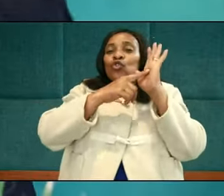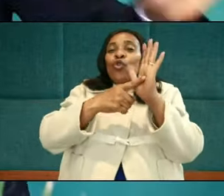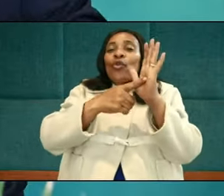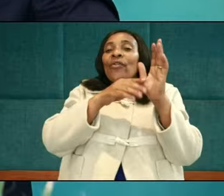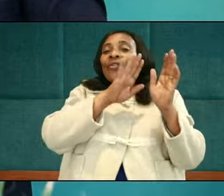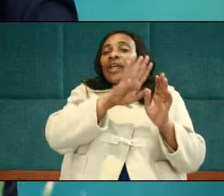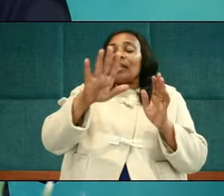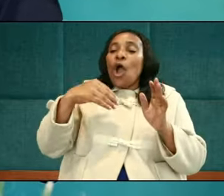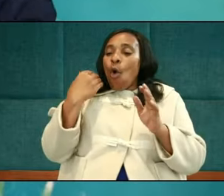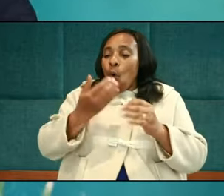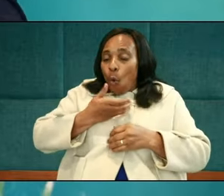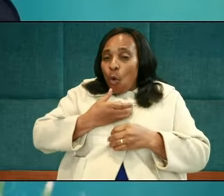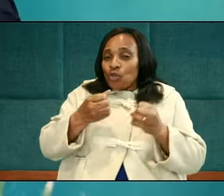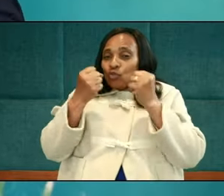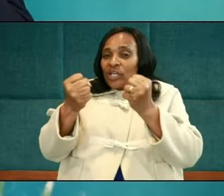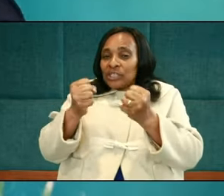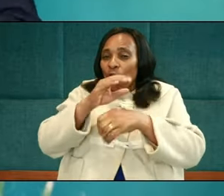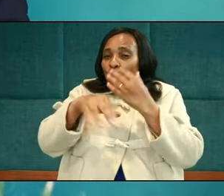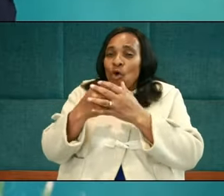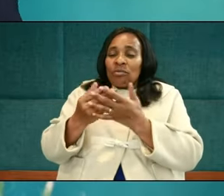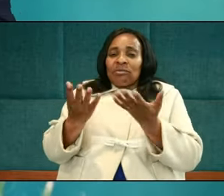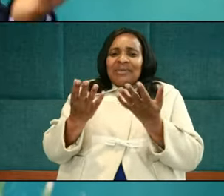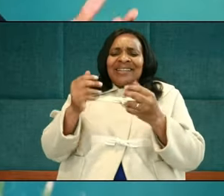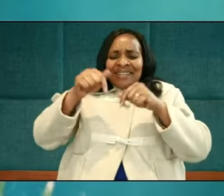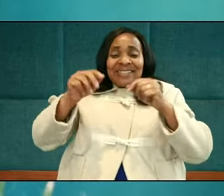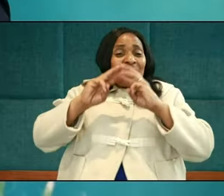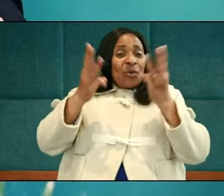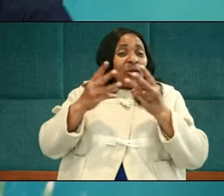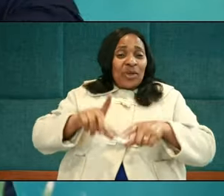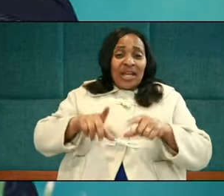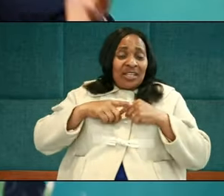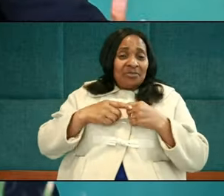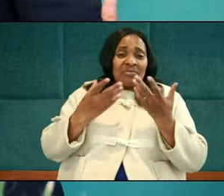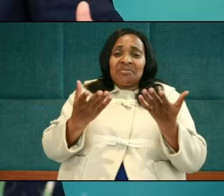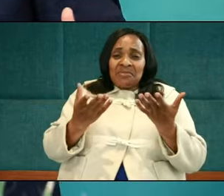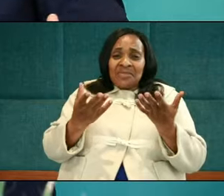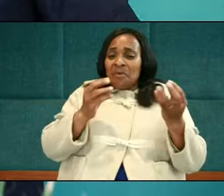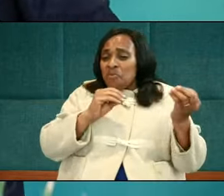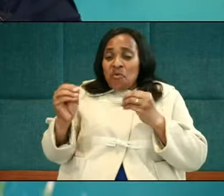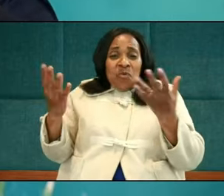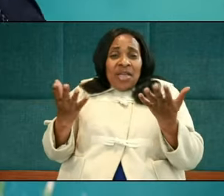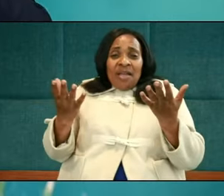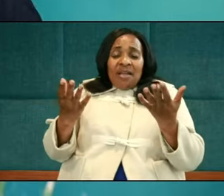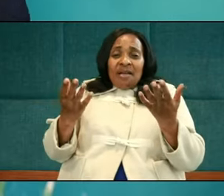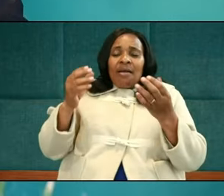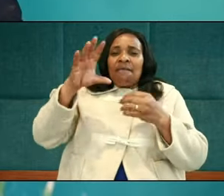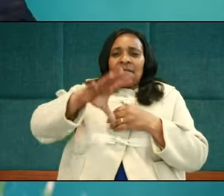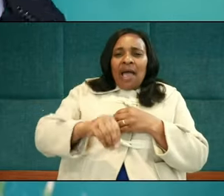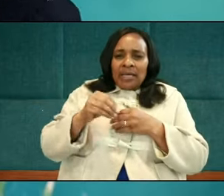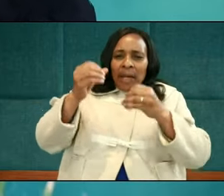strength all over. This is the world we live in. Now, you come home on the continent, you find